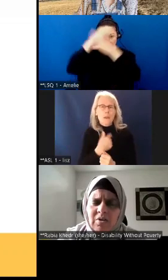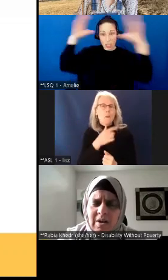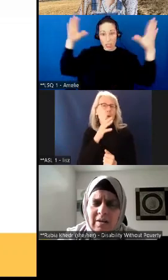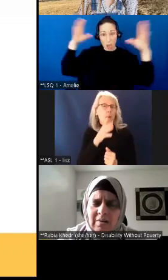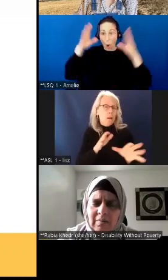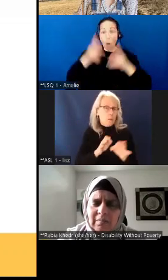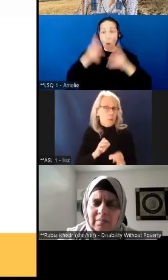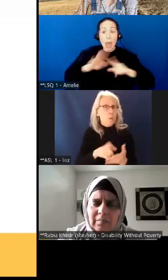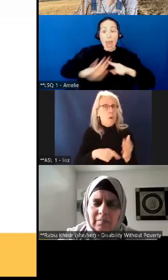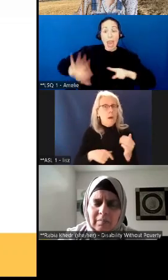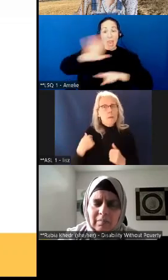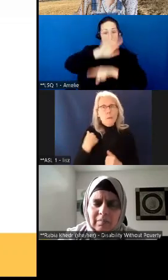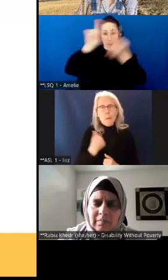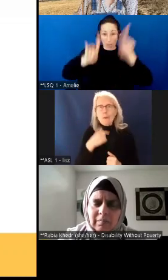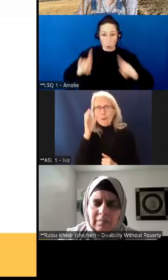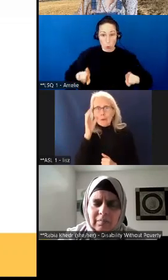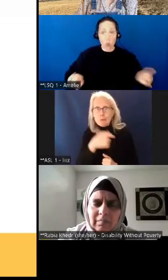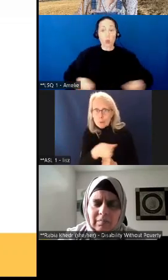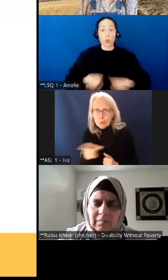we heard today.